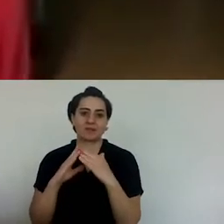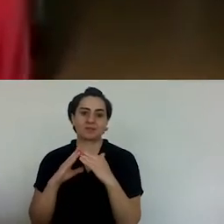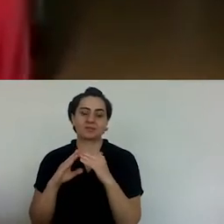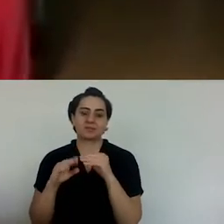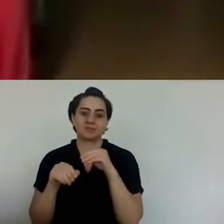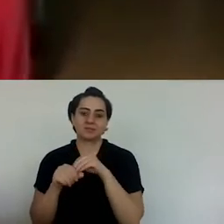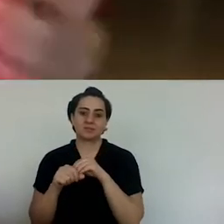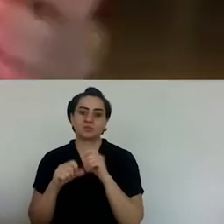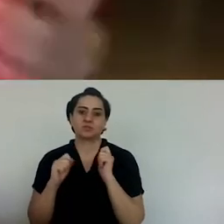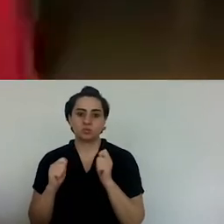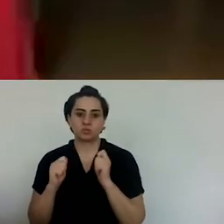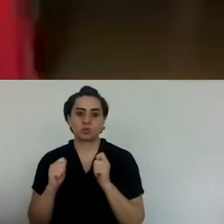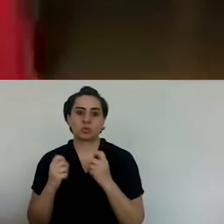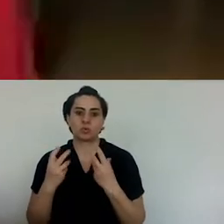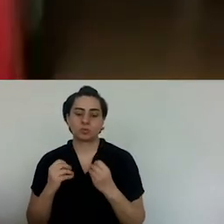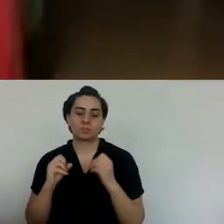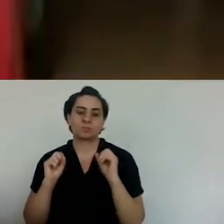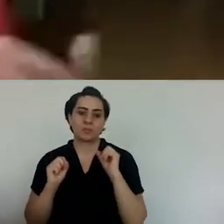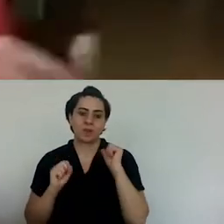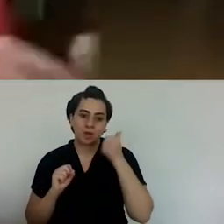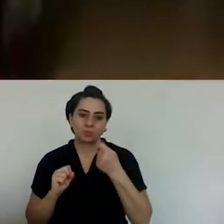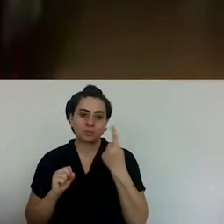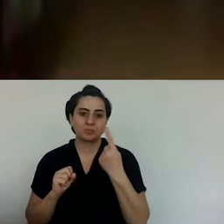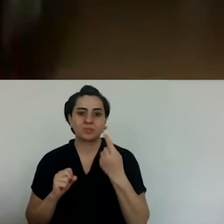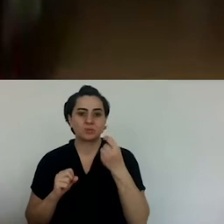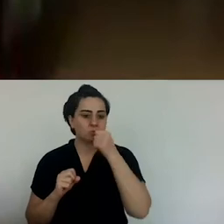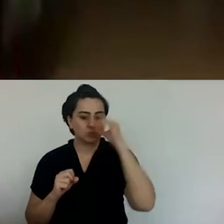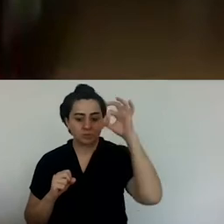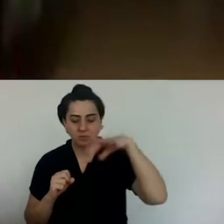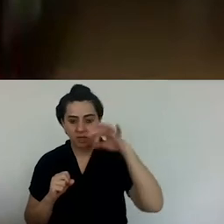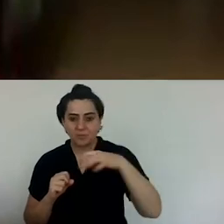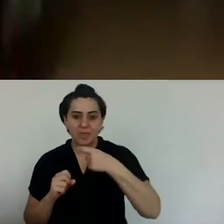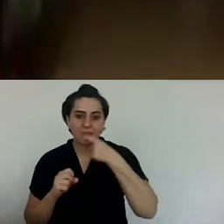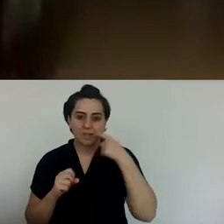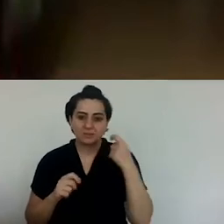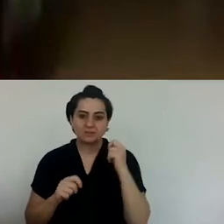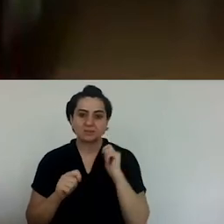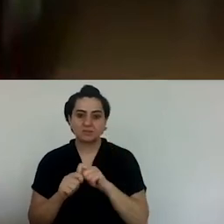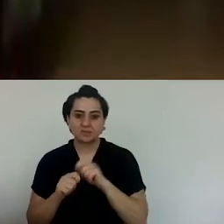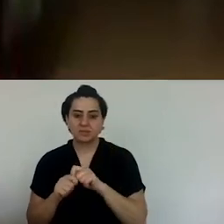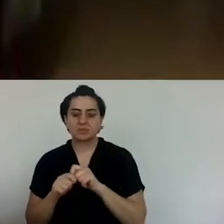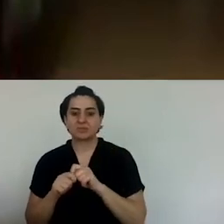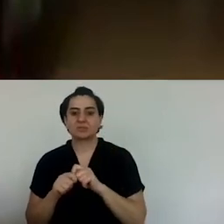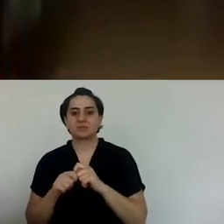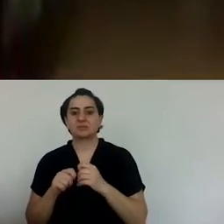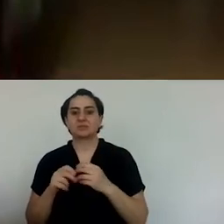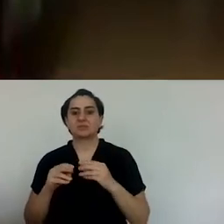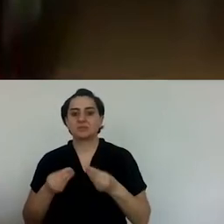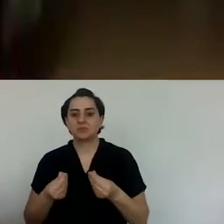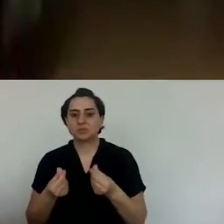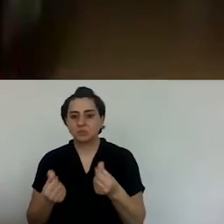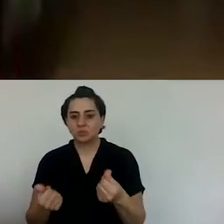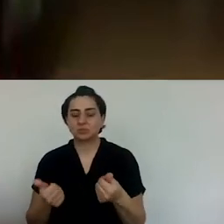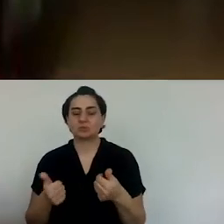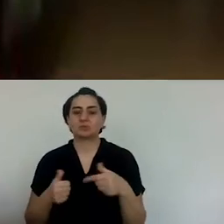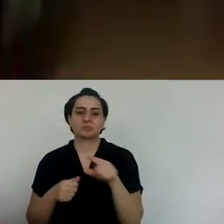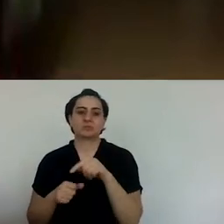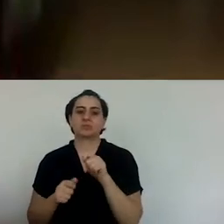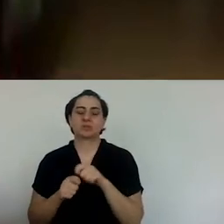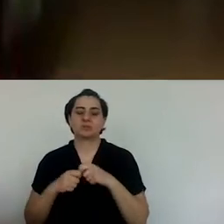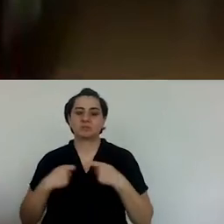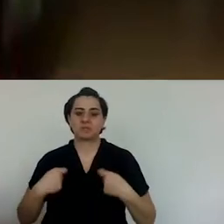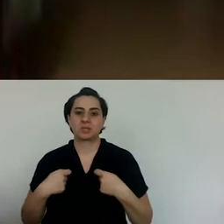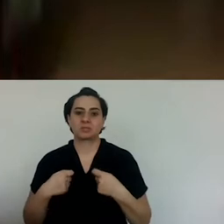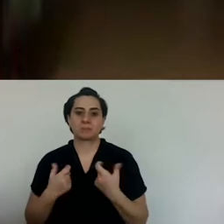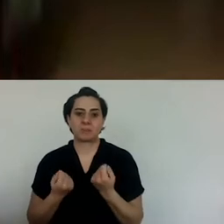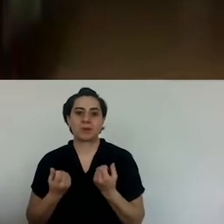it became harder for me to live in that wooden small house as a matter of fact, because there were a lot of